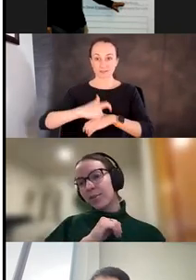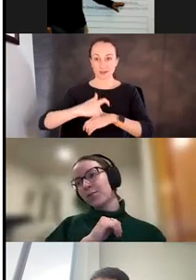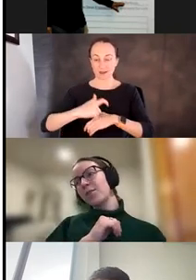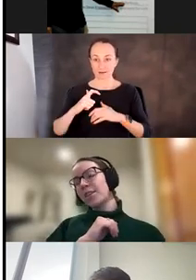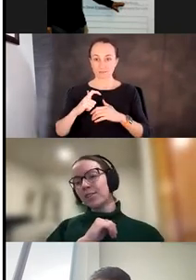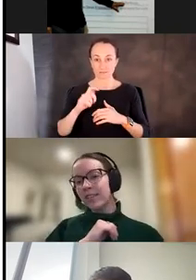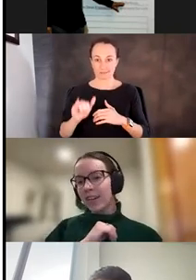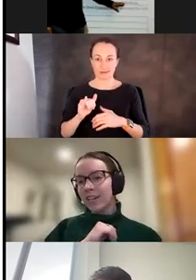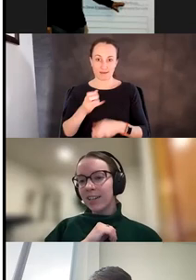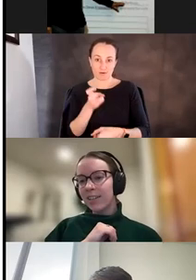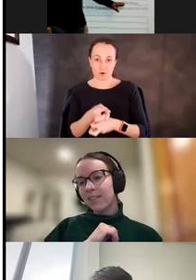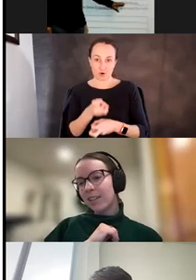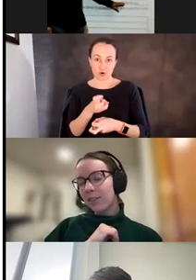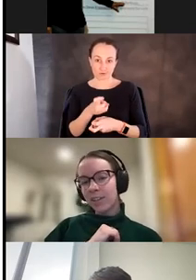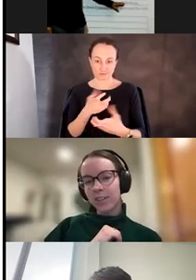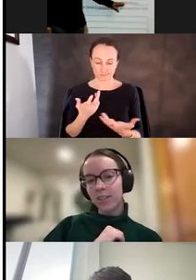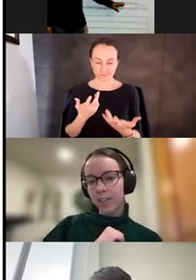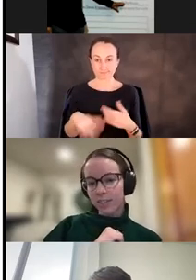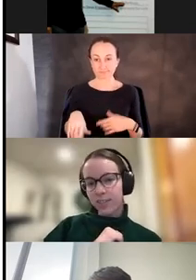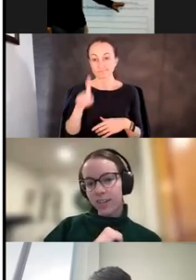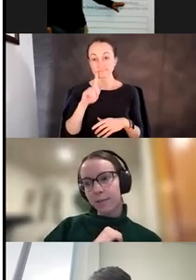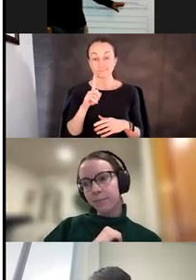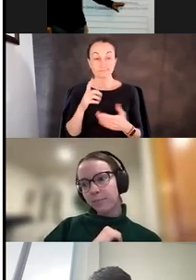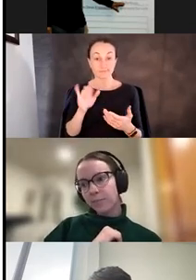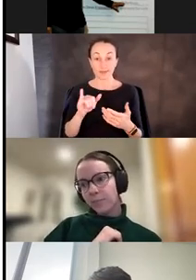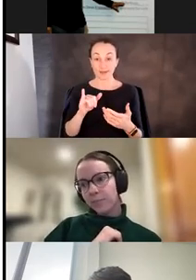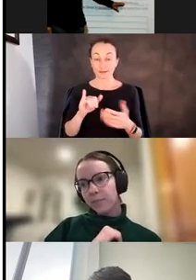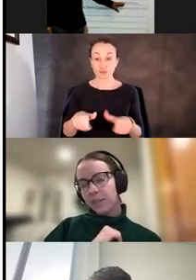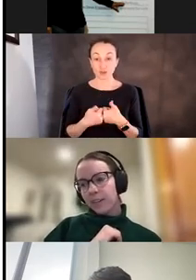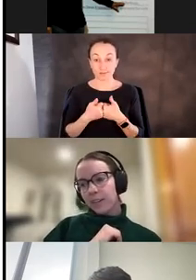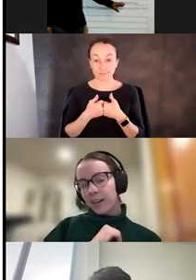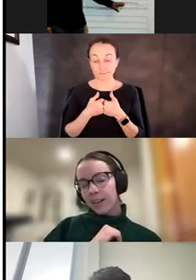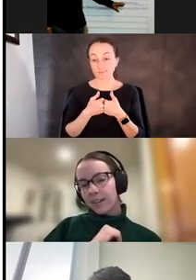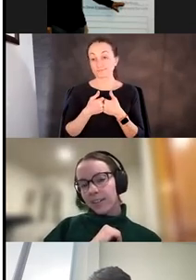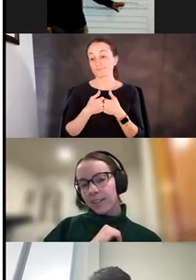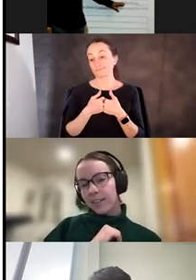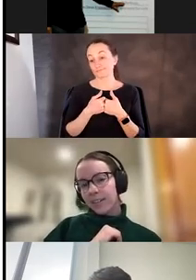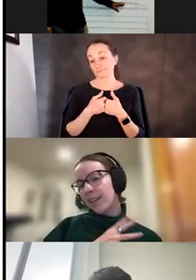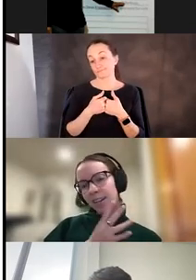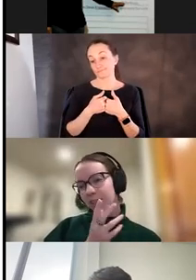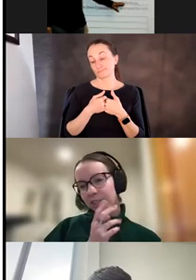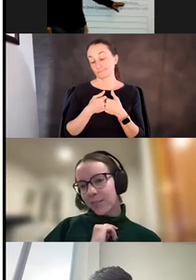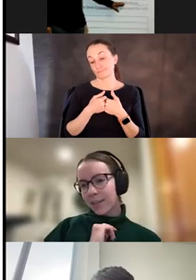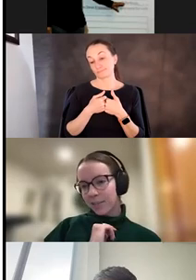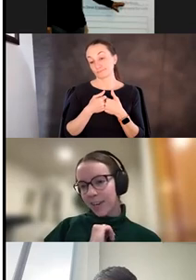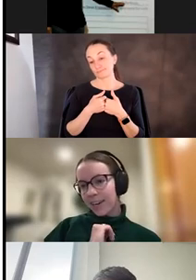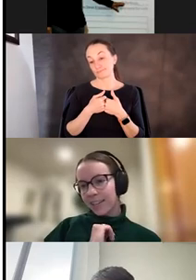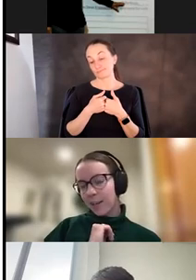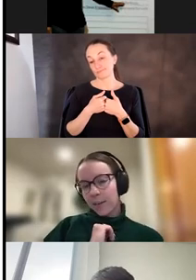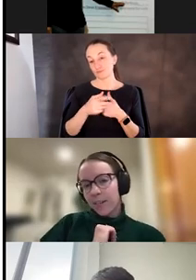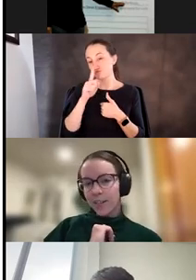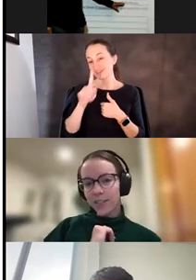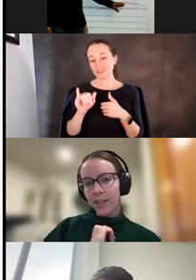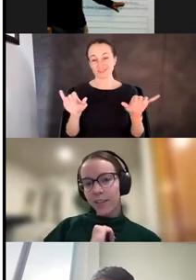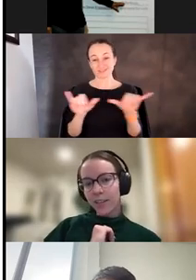So, so essentially like the difficulty is just, um, uh, it's just a matter of scale.